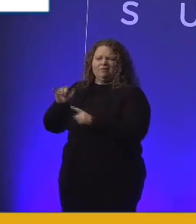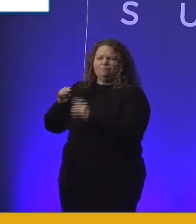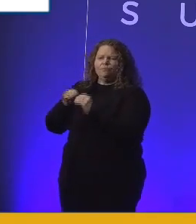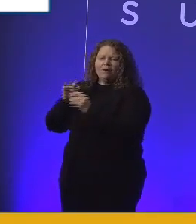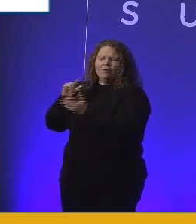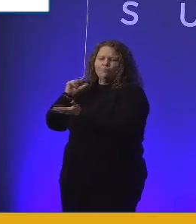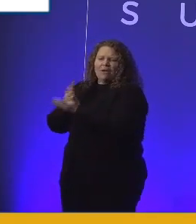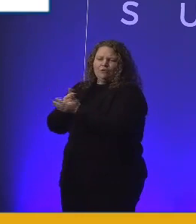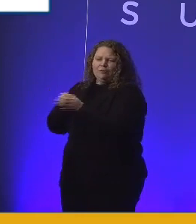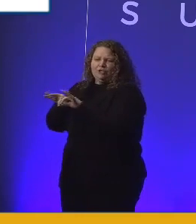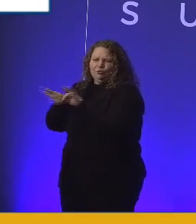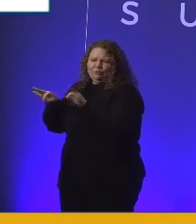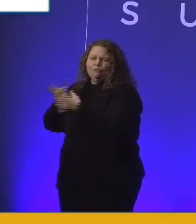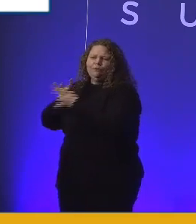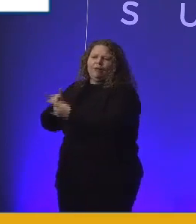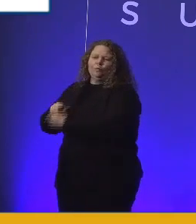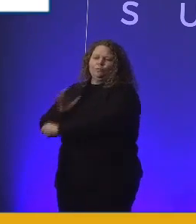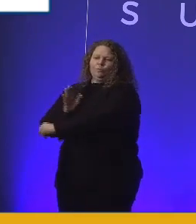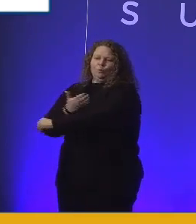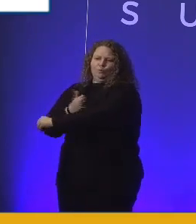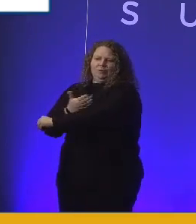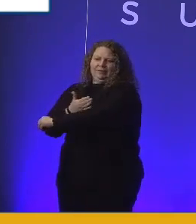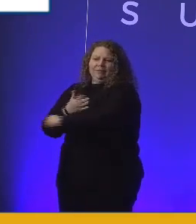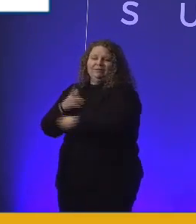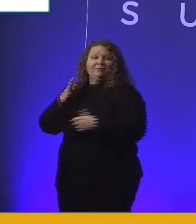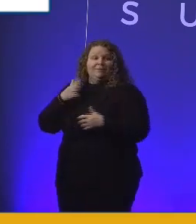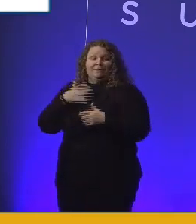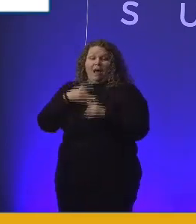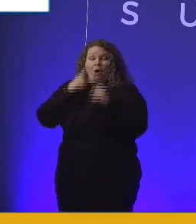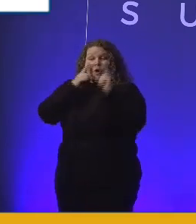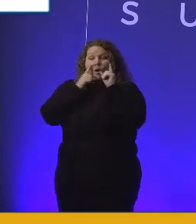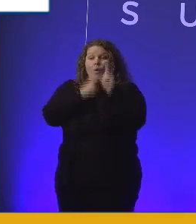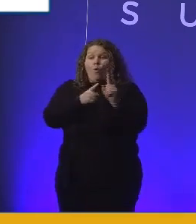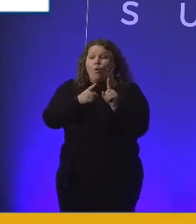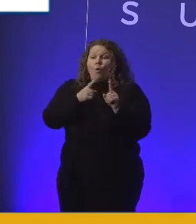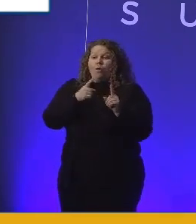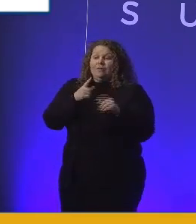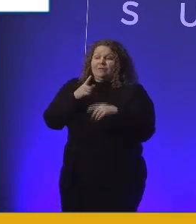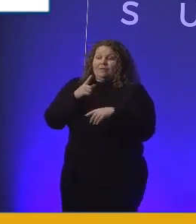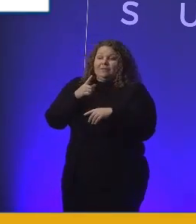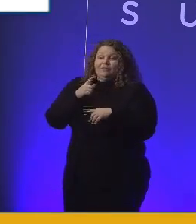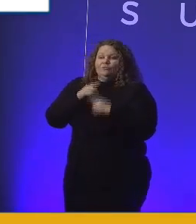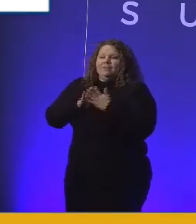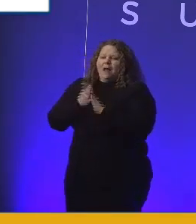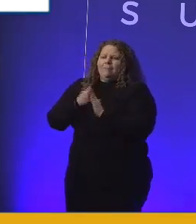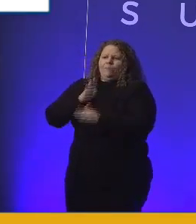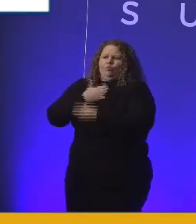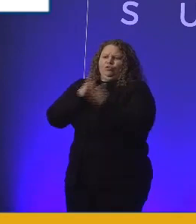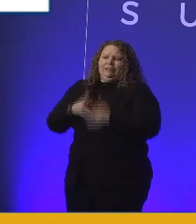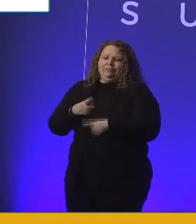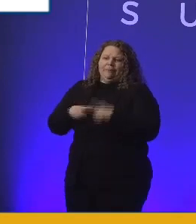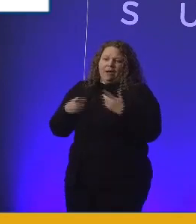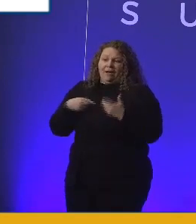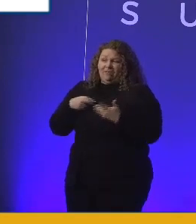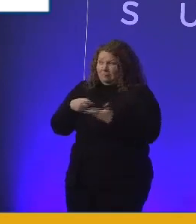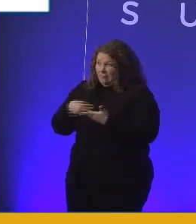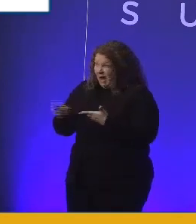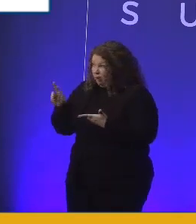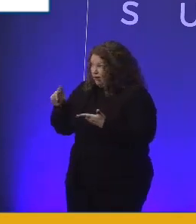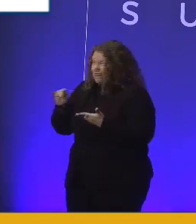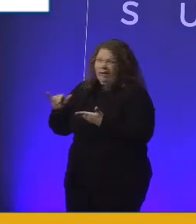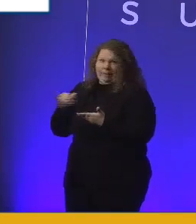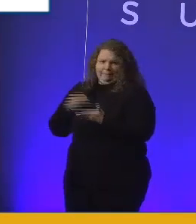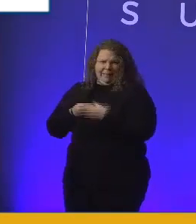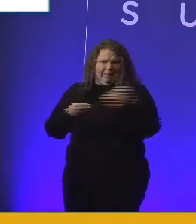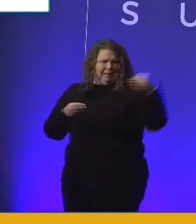I had great goals to be a classical musician. But I also had to pay rent. And so I got a job